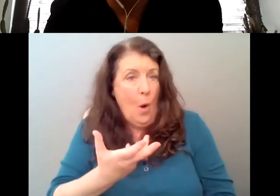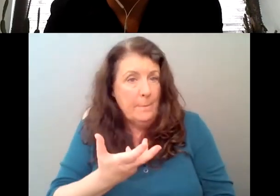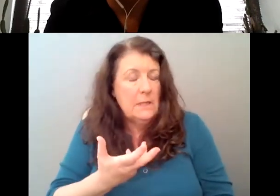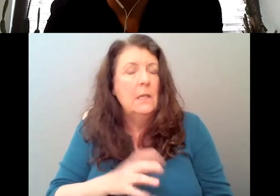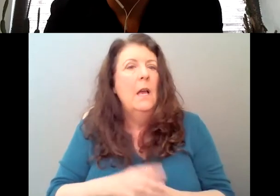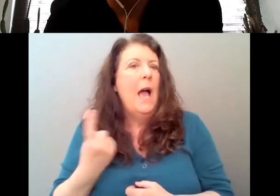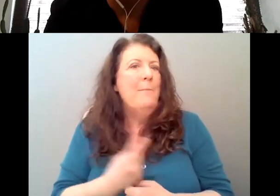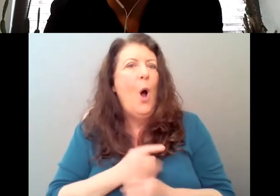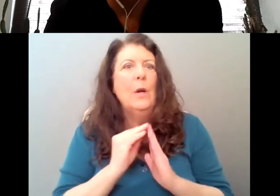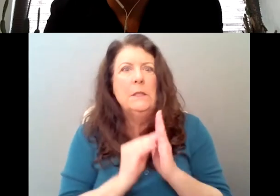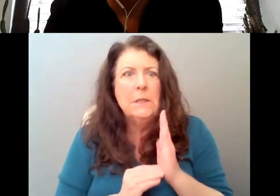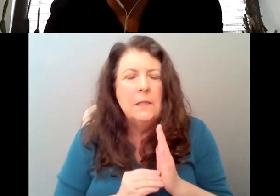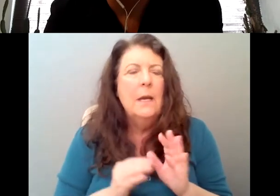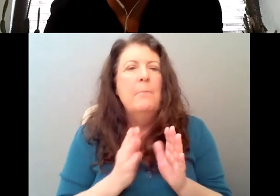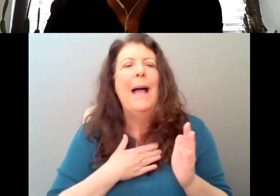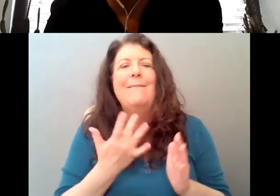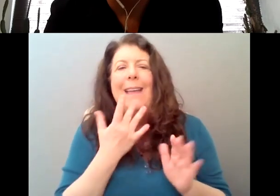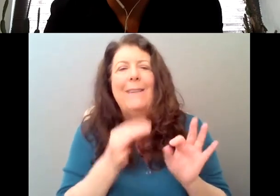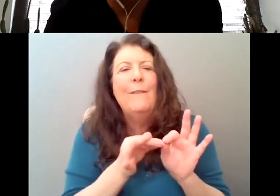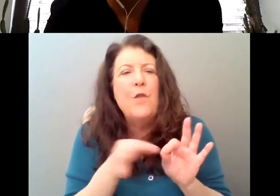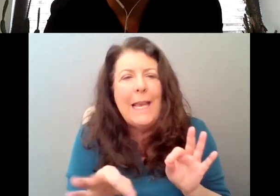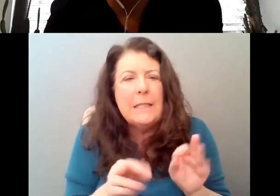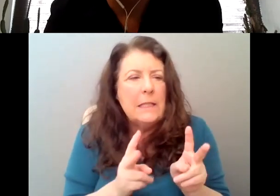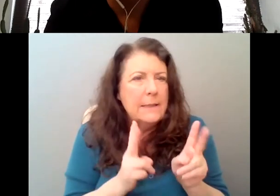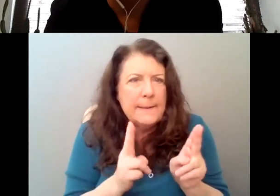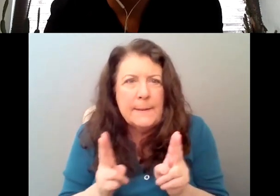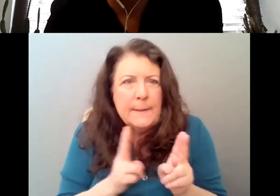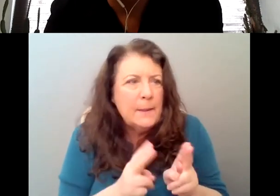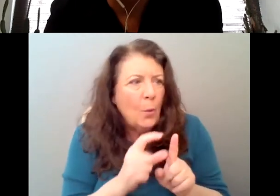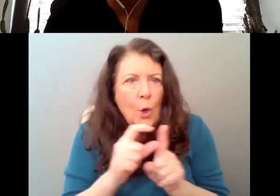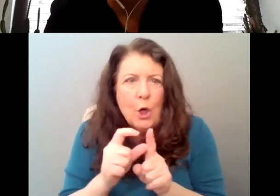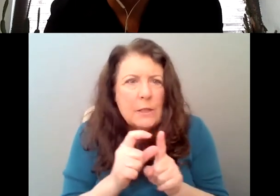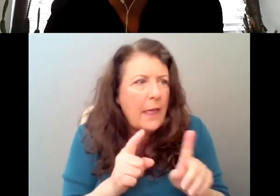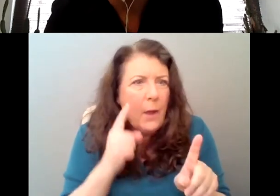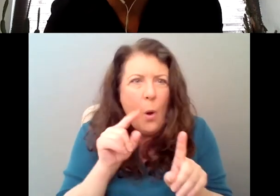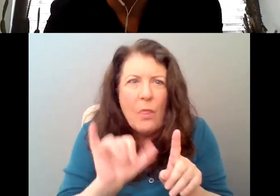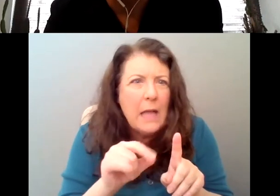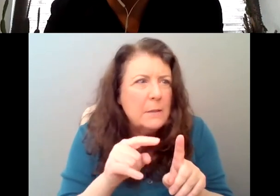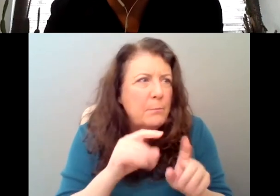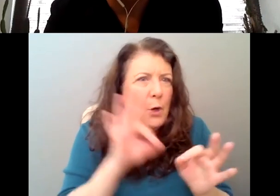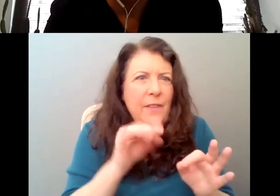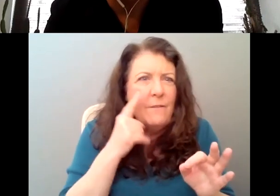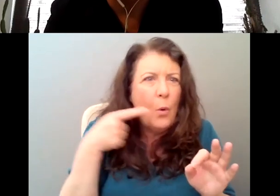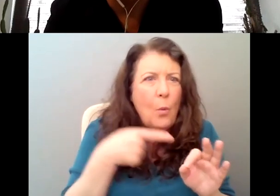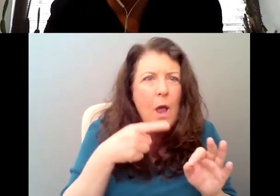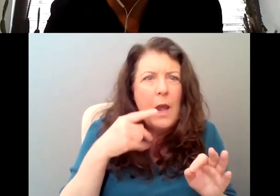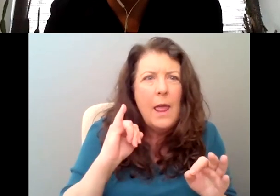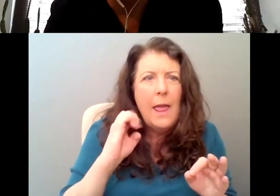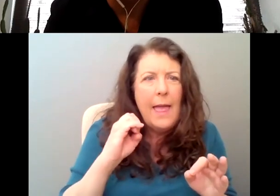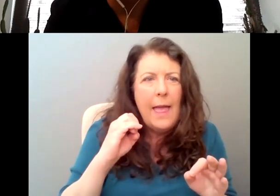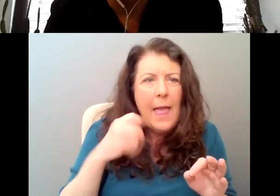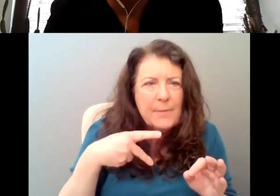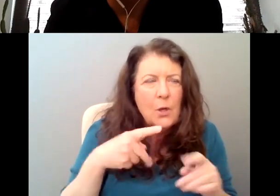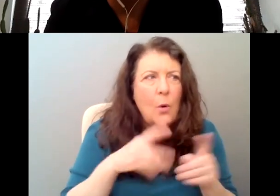you know, my favorite phrases and words and thinking like, that's a good one for an episode, or that could be dialogue, or that's an image that we could